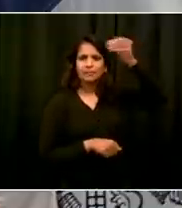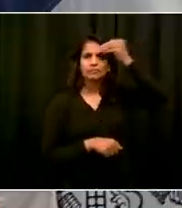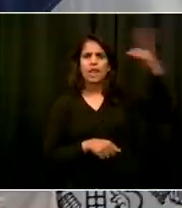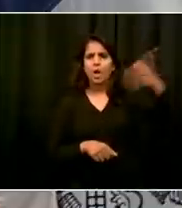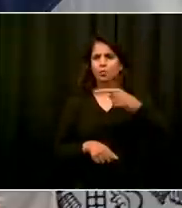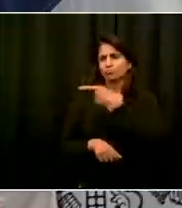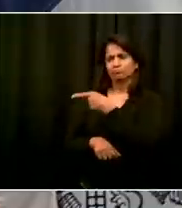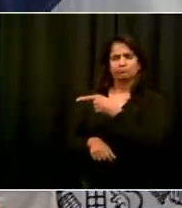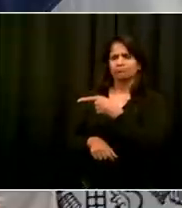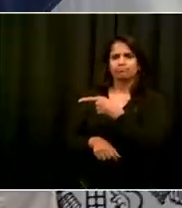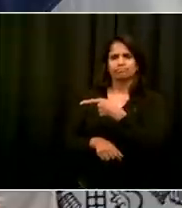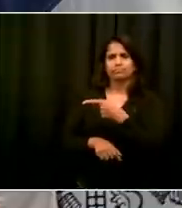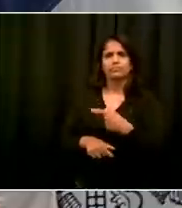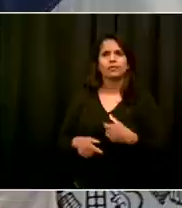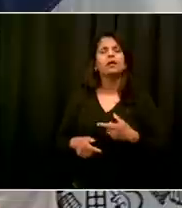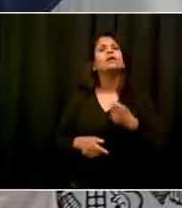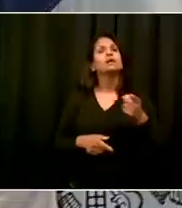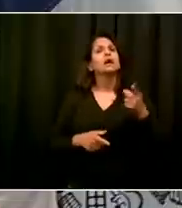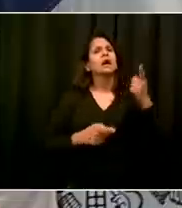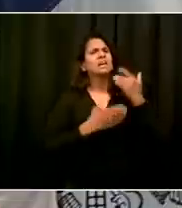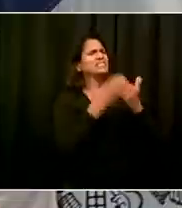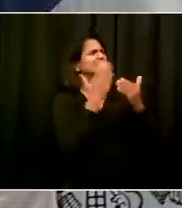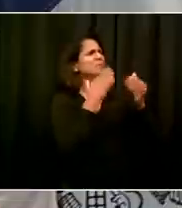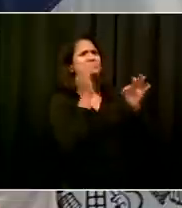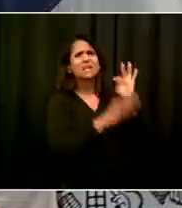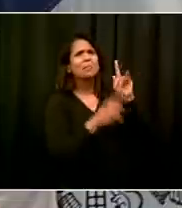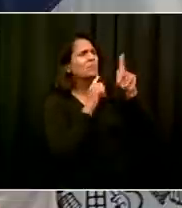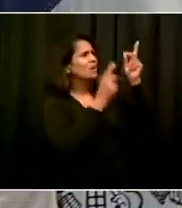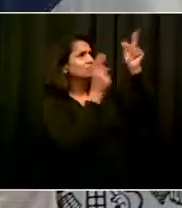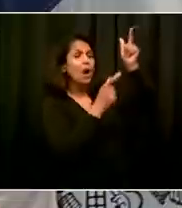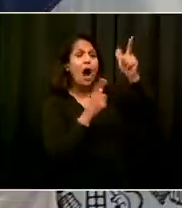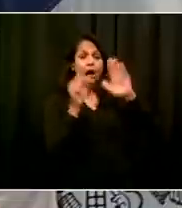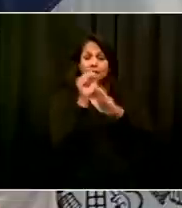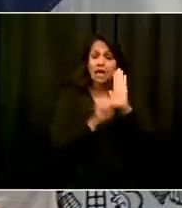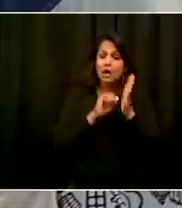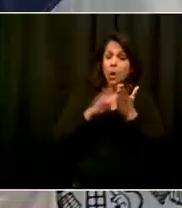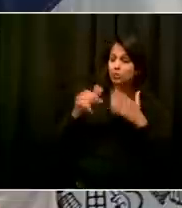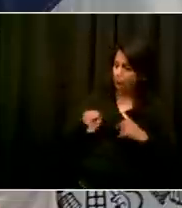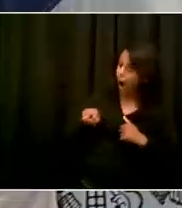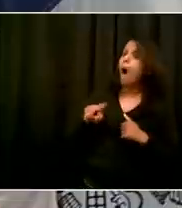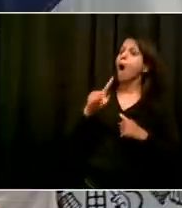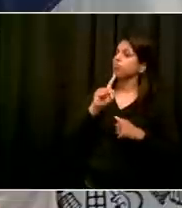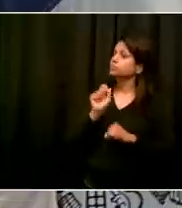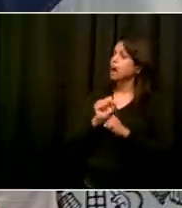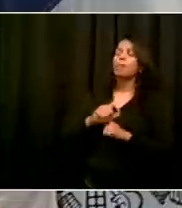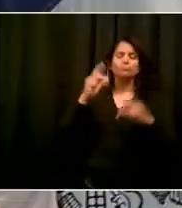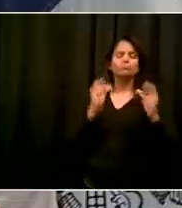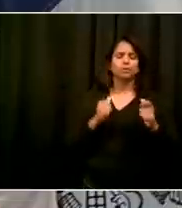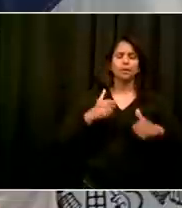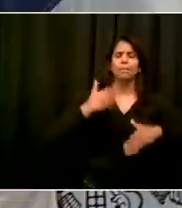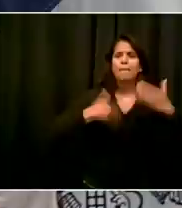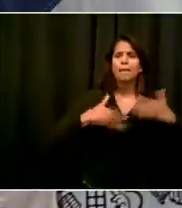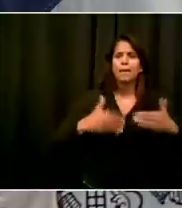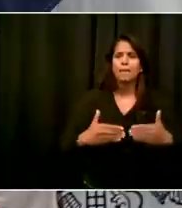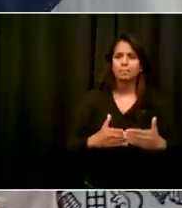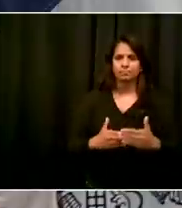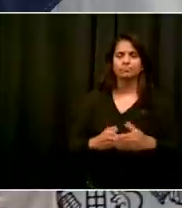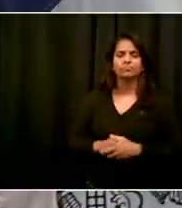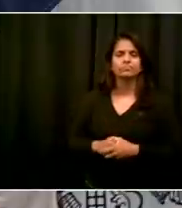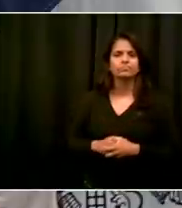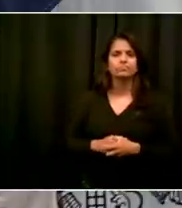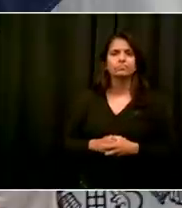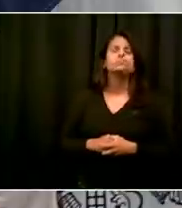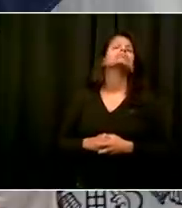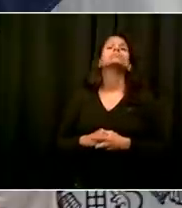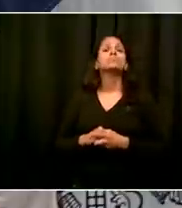in Albany in a matter of weeks. So what I want to see going forward is that the city continues to have a very high